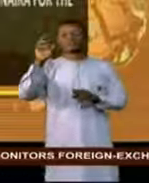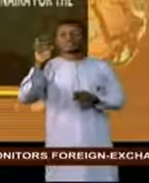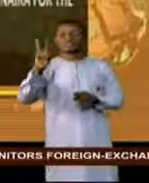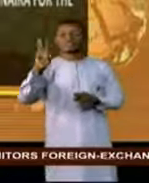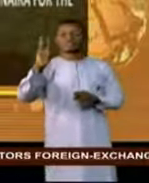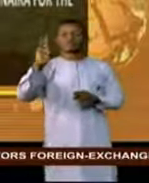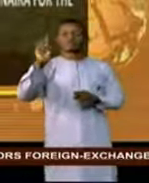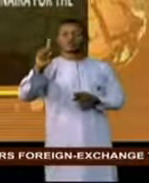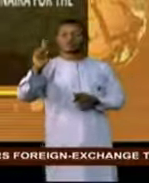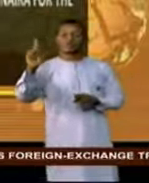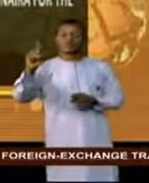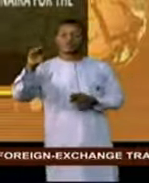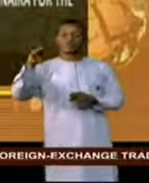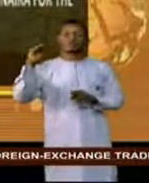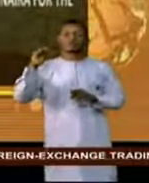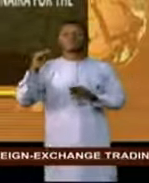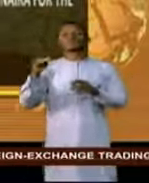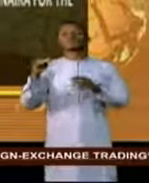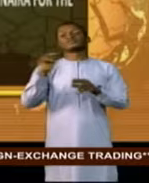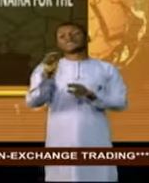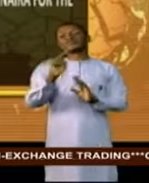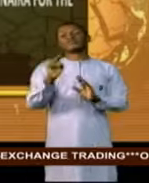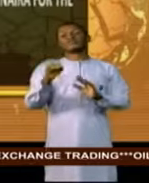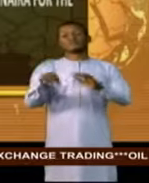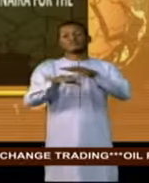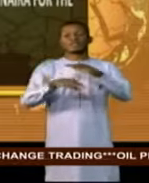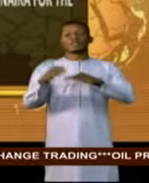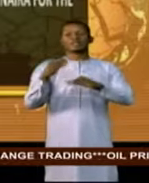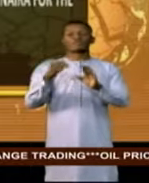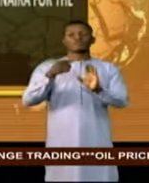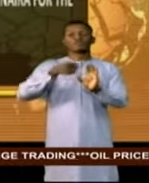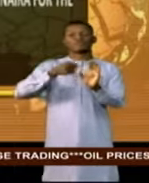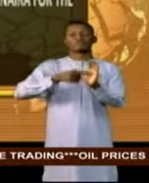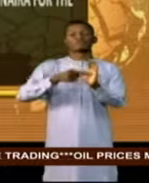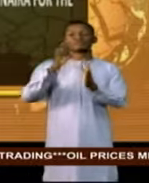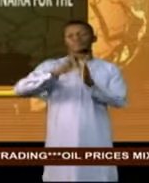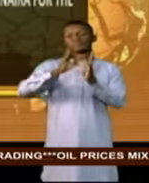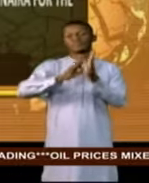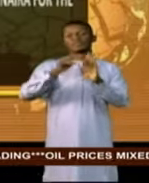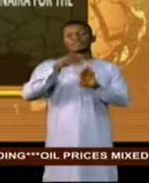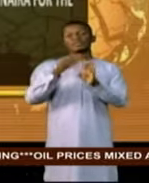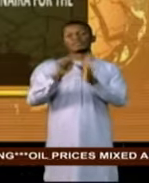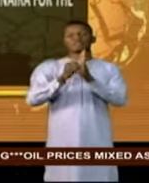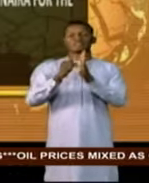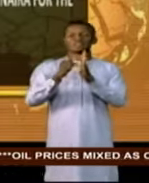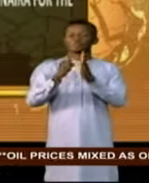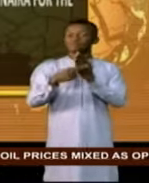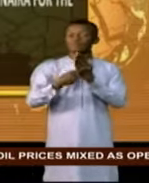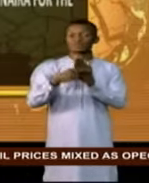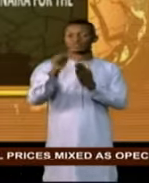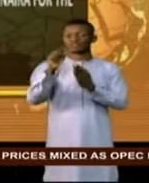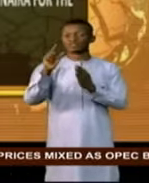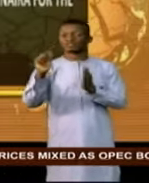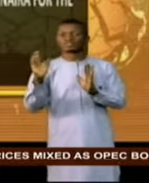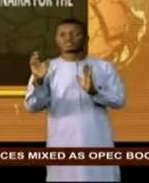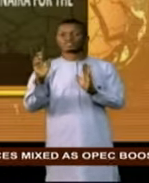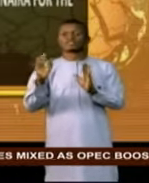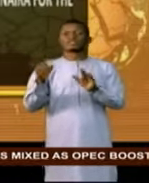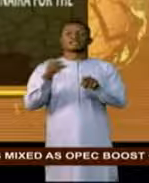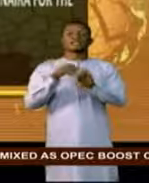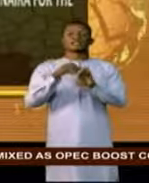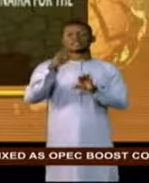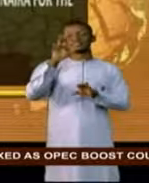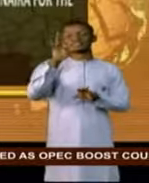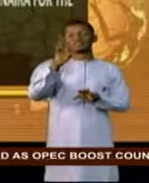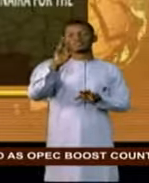billion naira balance in the excess crude account as at 17 September 2020 stood at $72